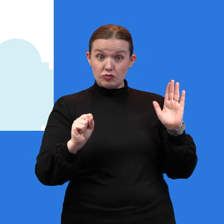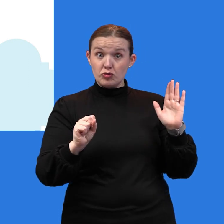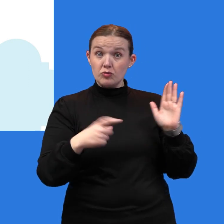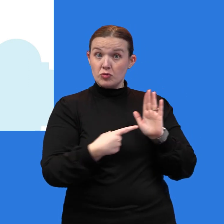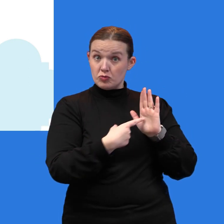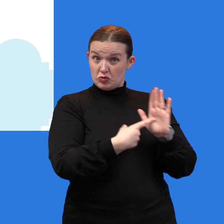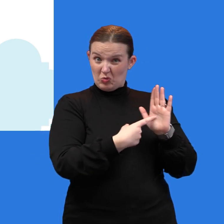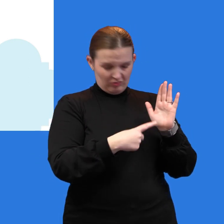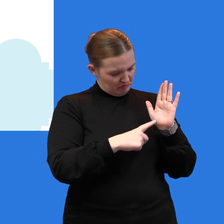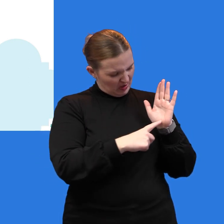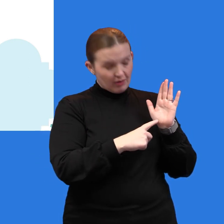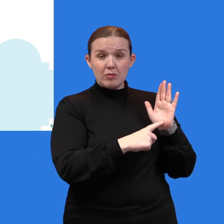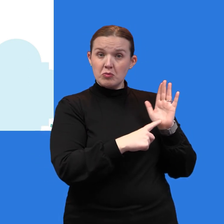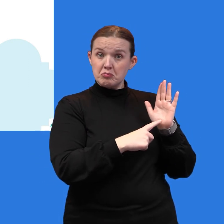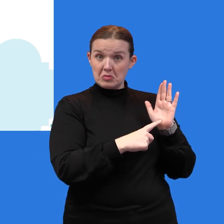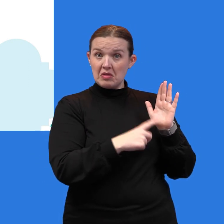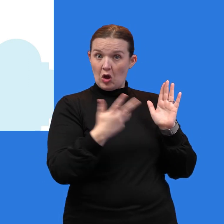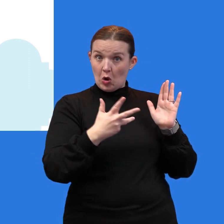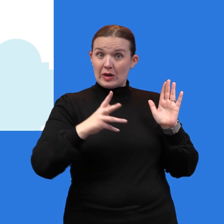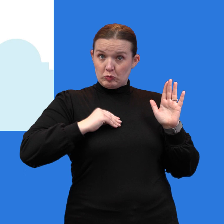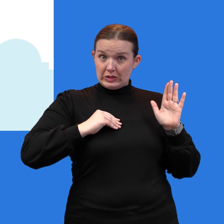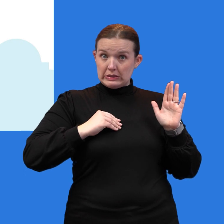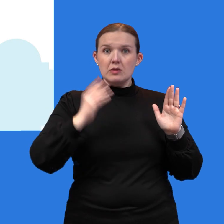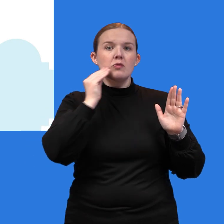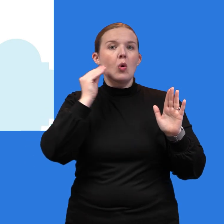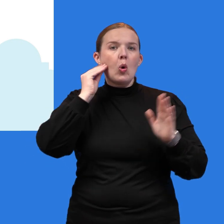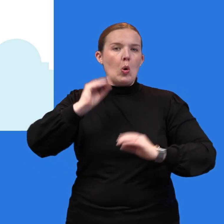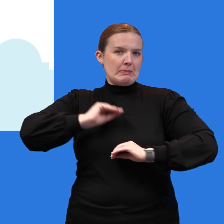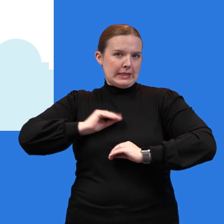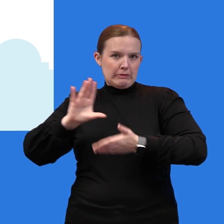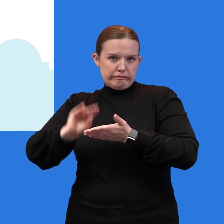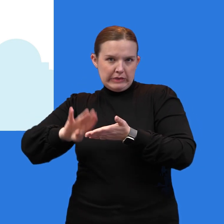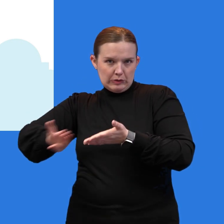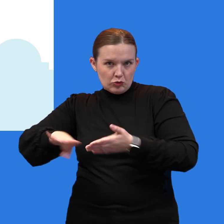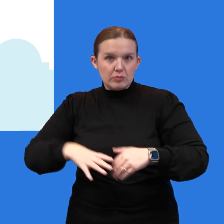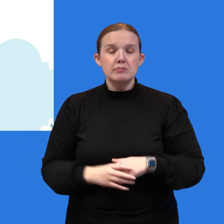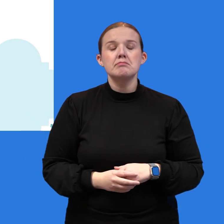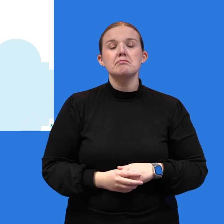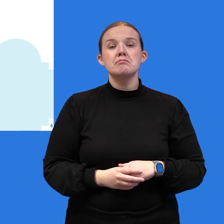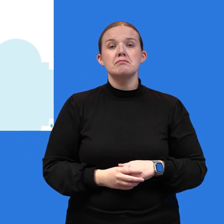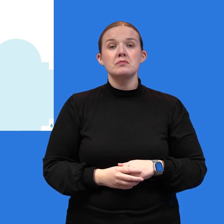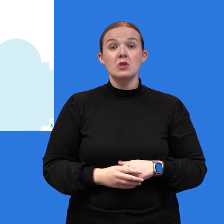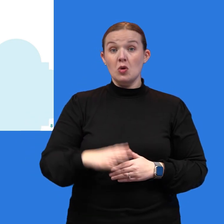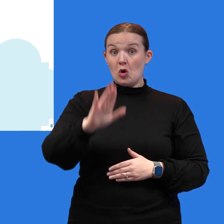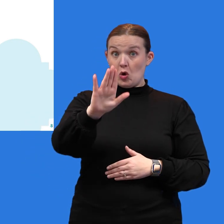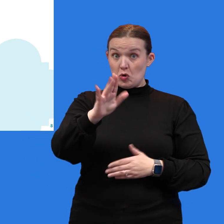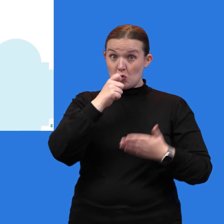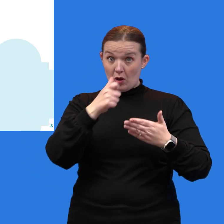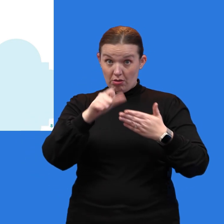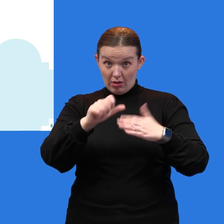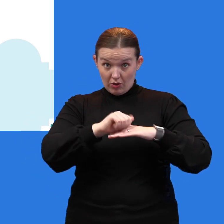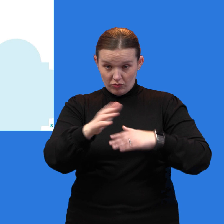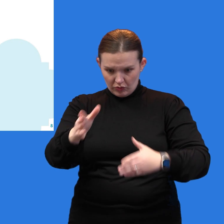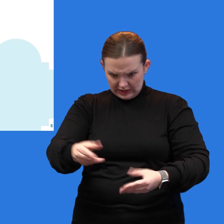reflects that this property owner is receiving a homestead exemption. So, when you get your